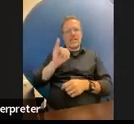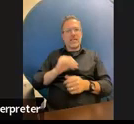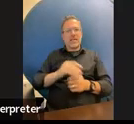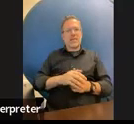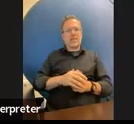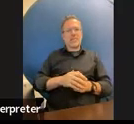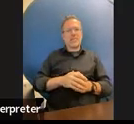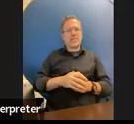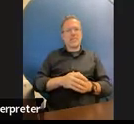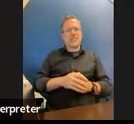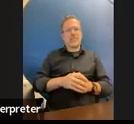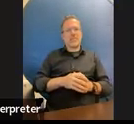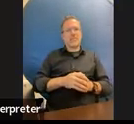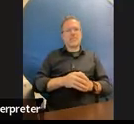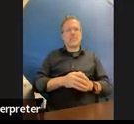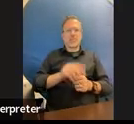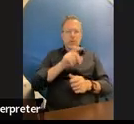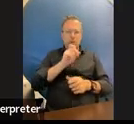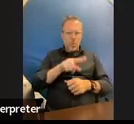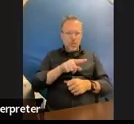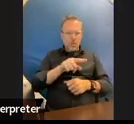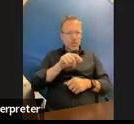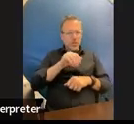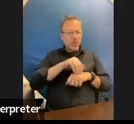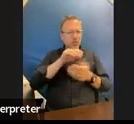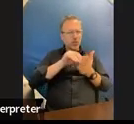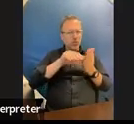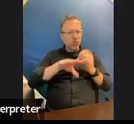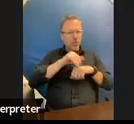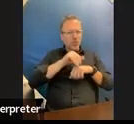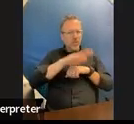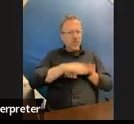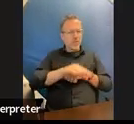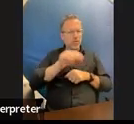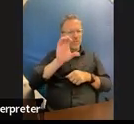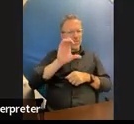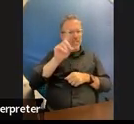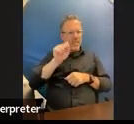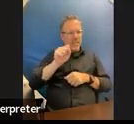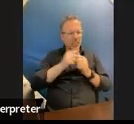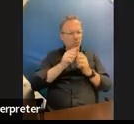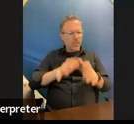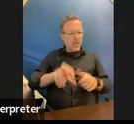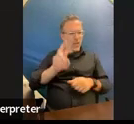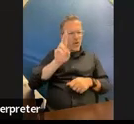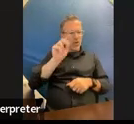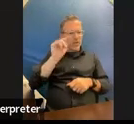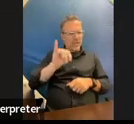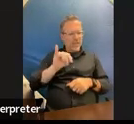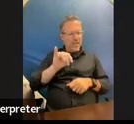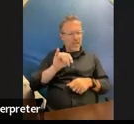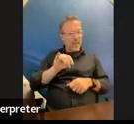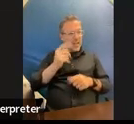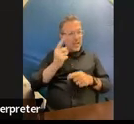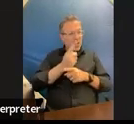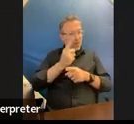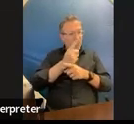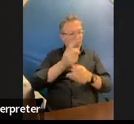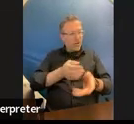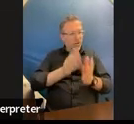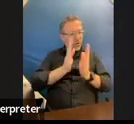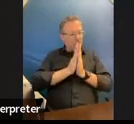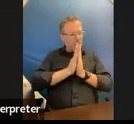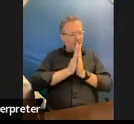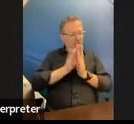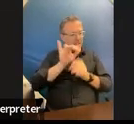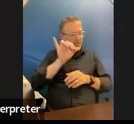question the student is referred to cds without rti data um is it appropriate to ask for that type of